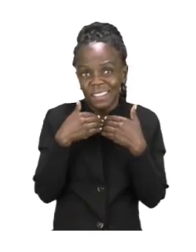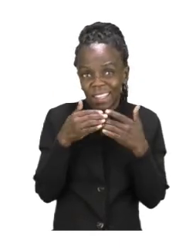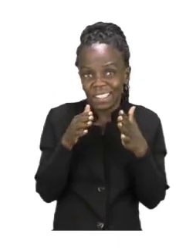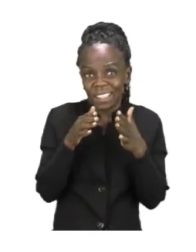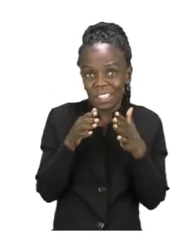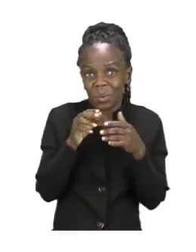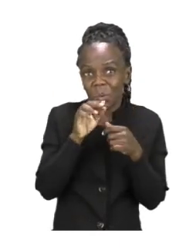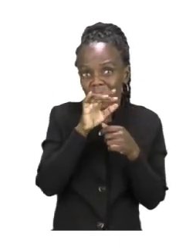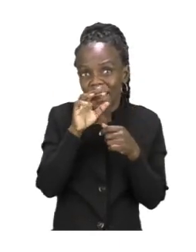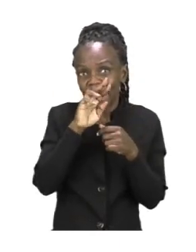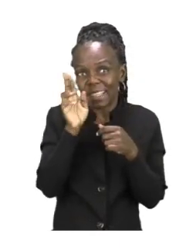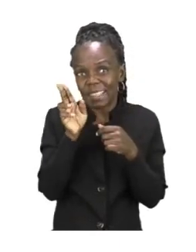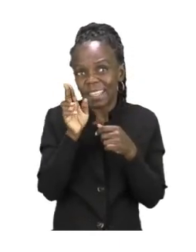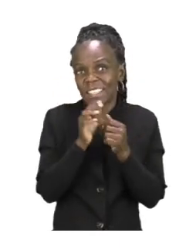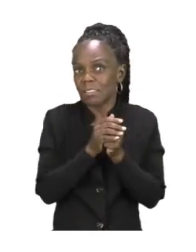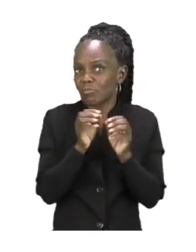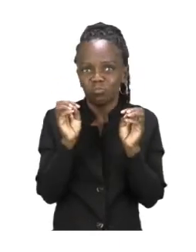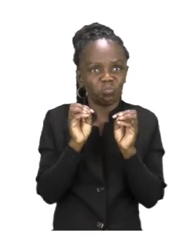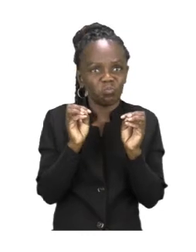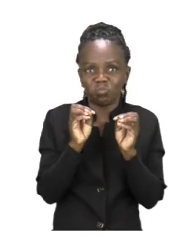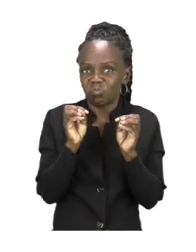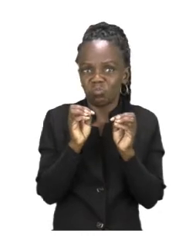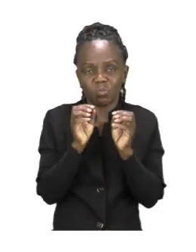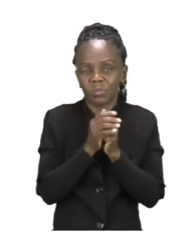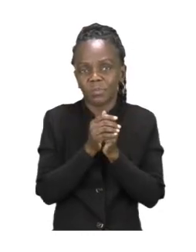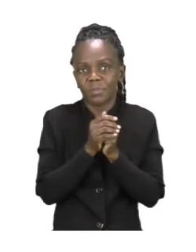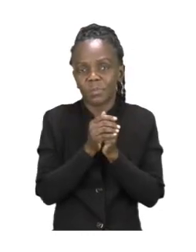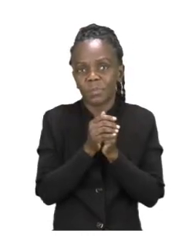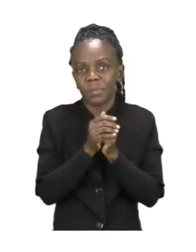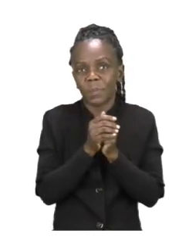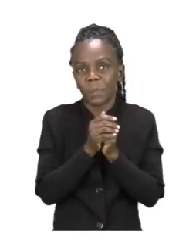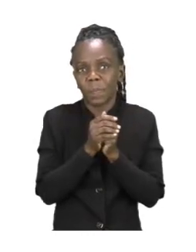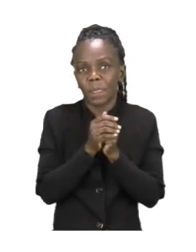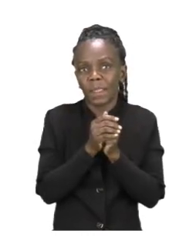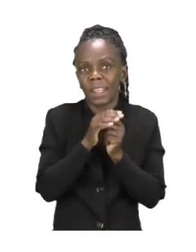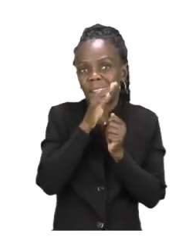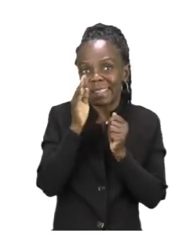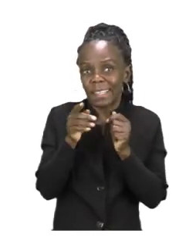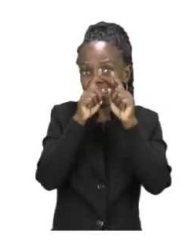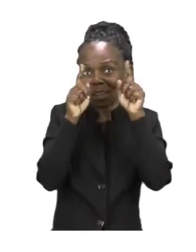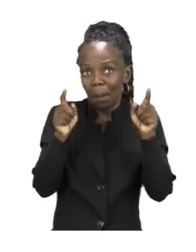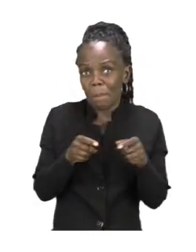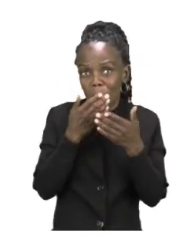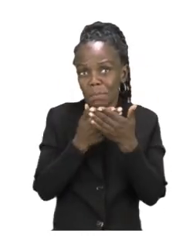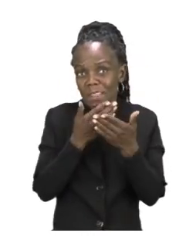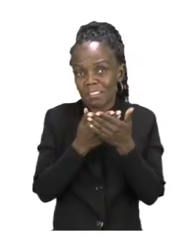that we can see is a boy but we are seeing his head.